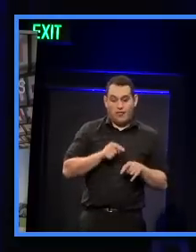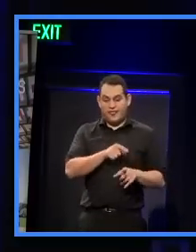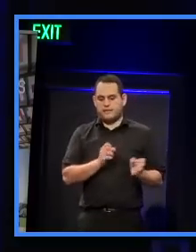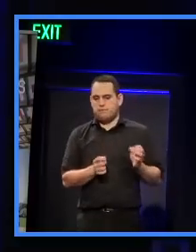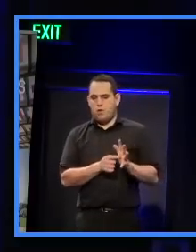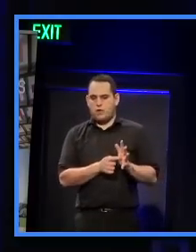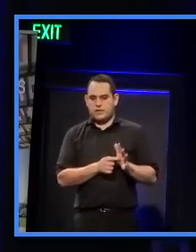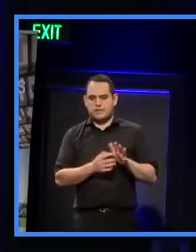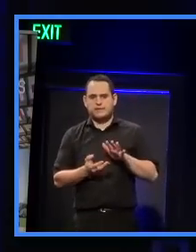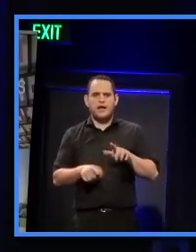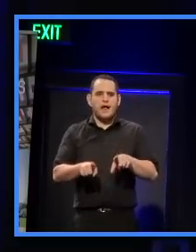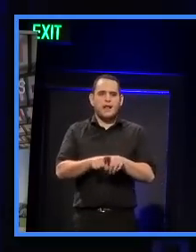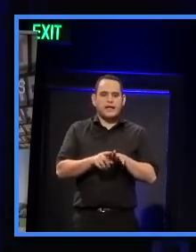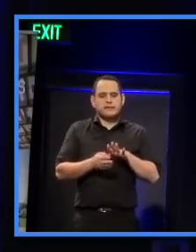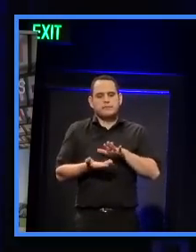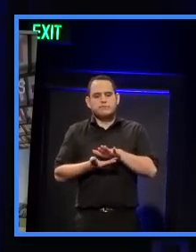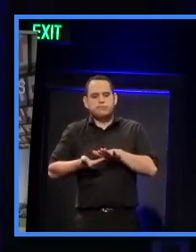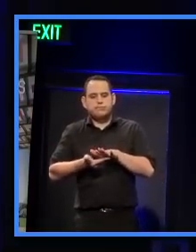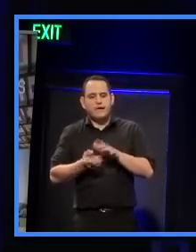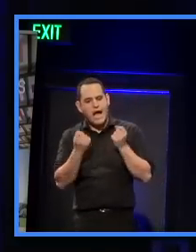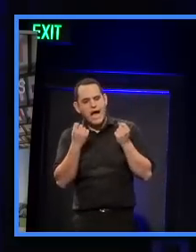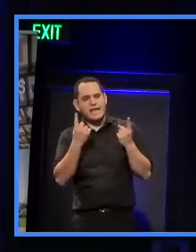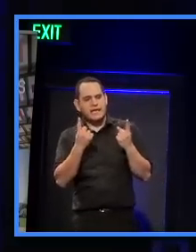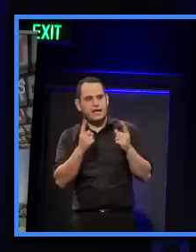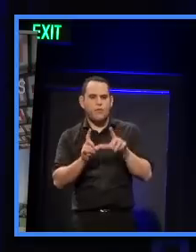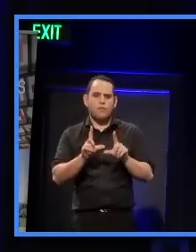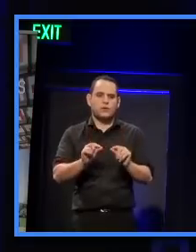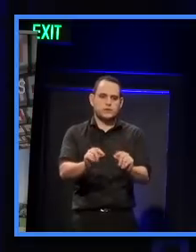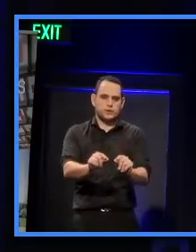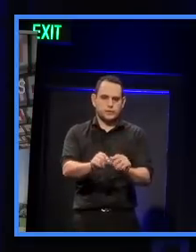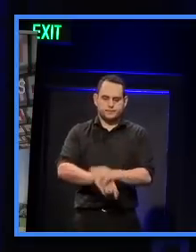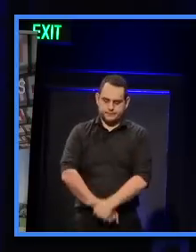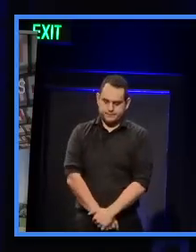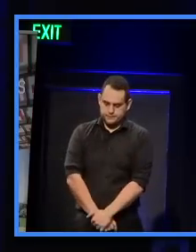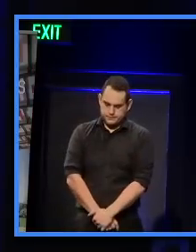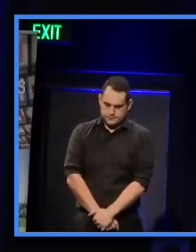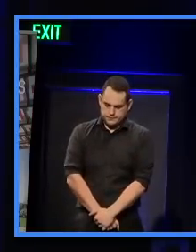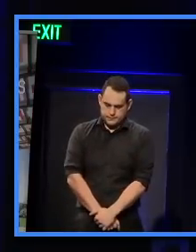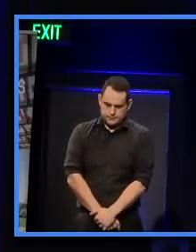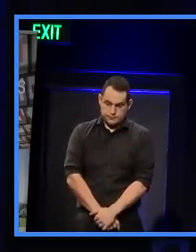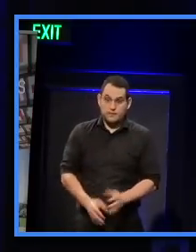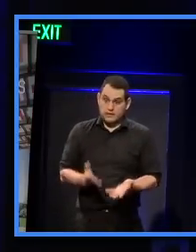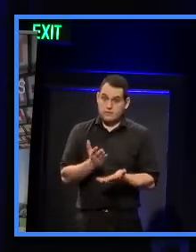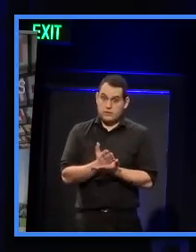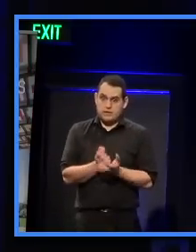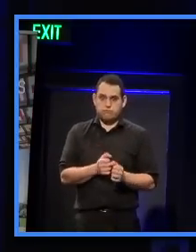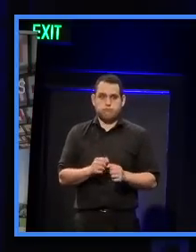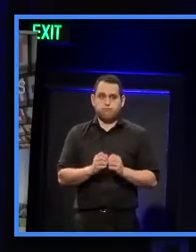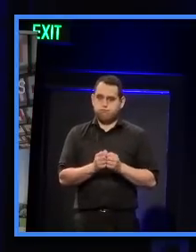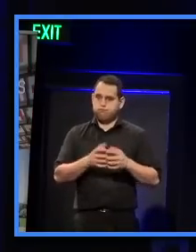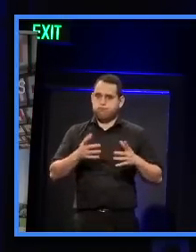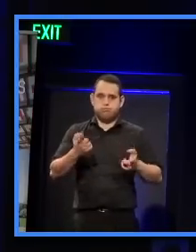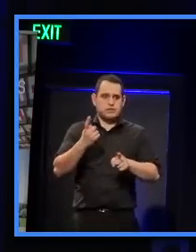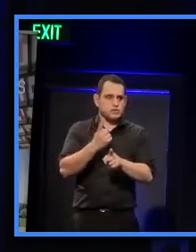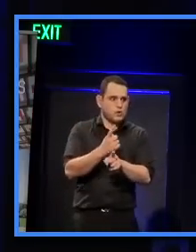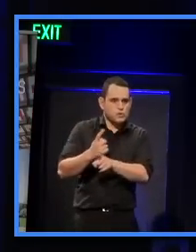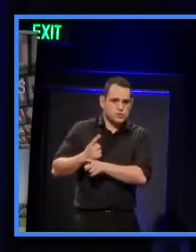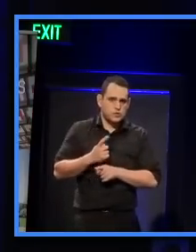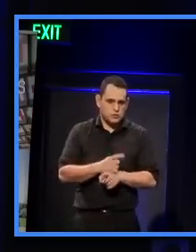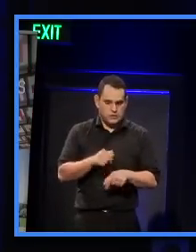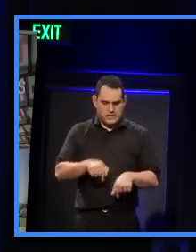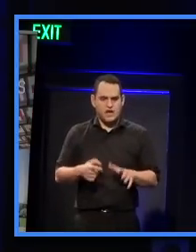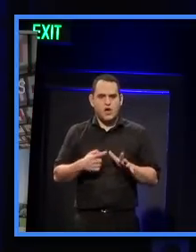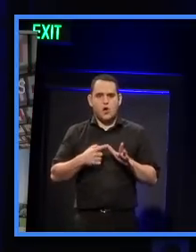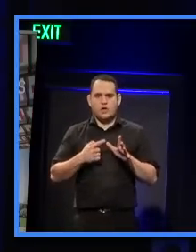form the underpinning of the planning of the Aotea framework. So there's a lot to talk about in Auckland at the moment. There's a lot going